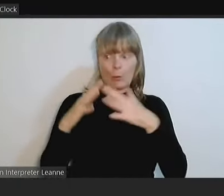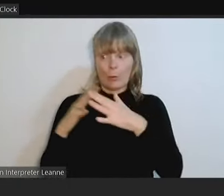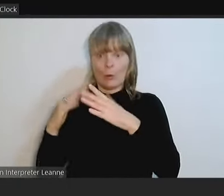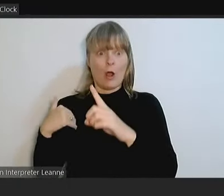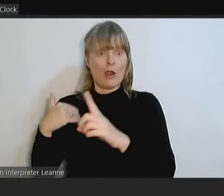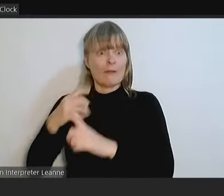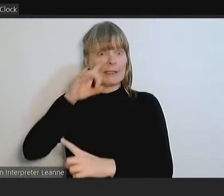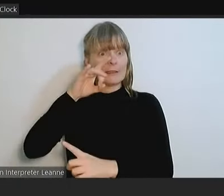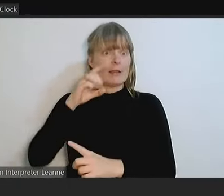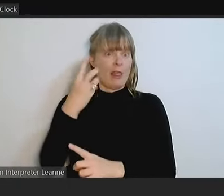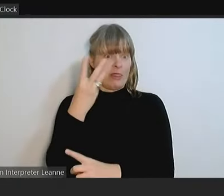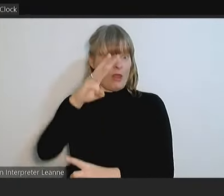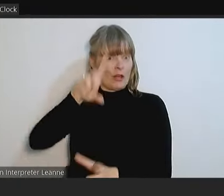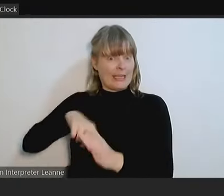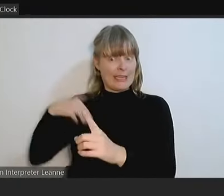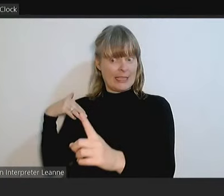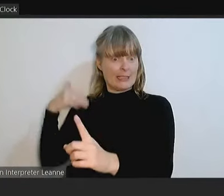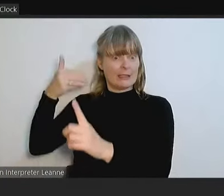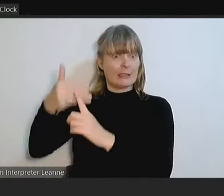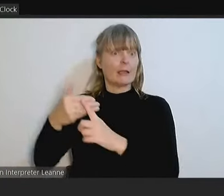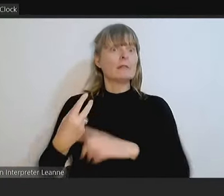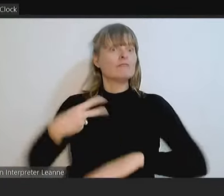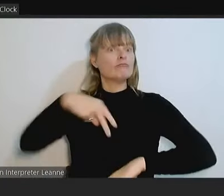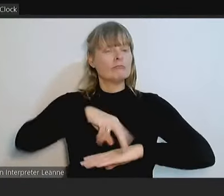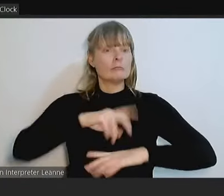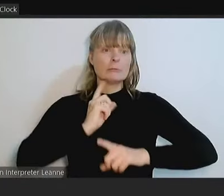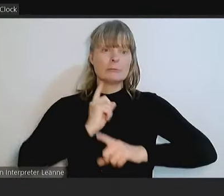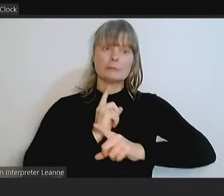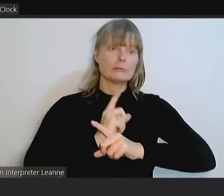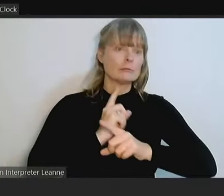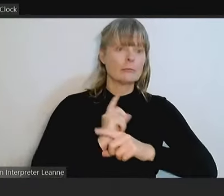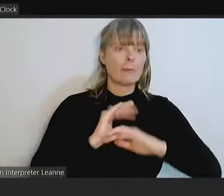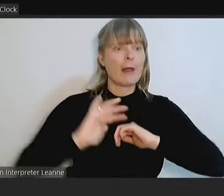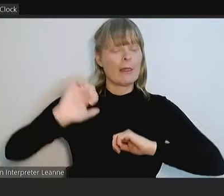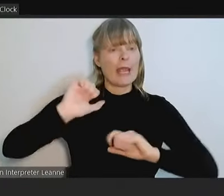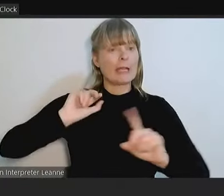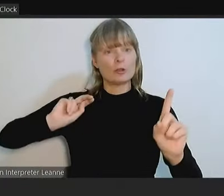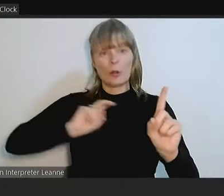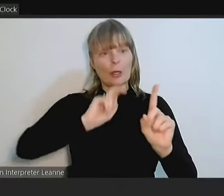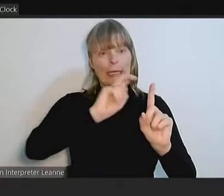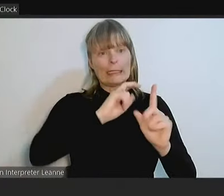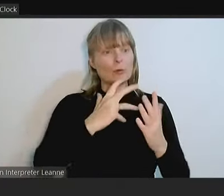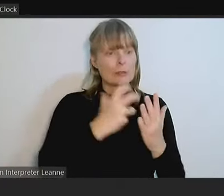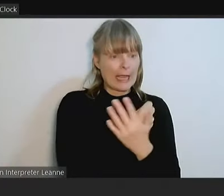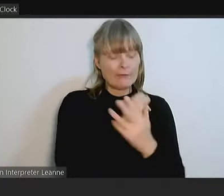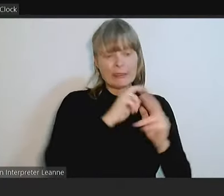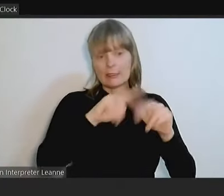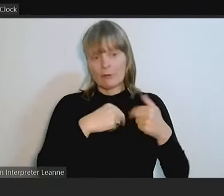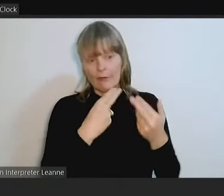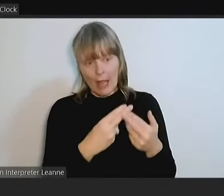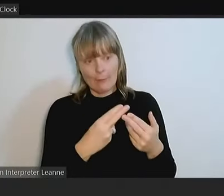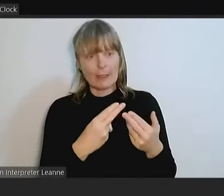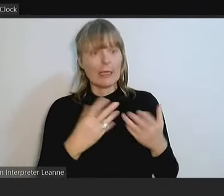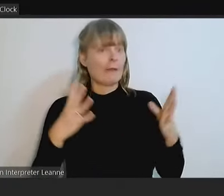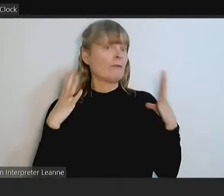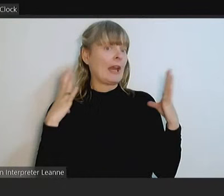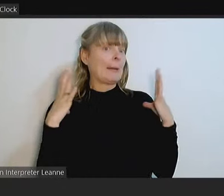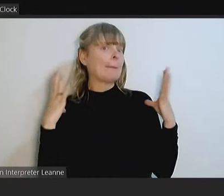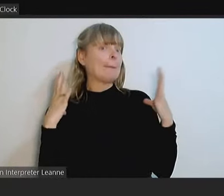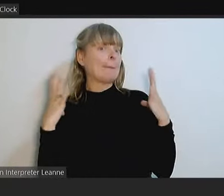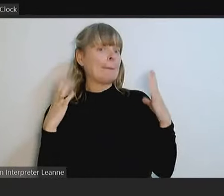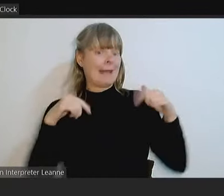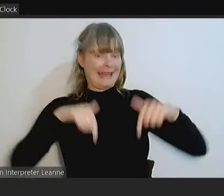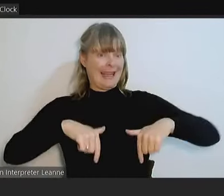discuss their personal journeys to safety and to family and to fulfilling free lives here in